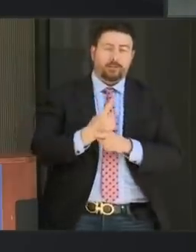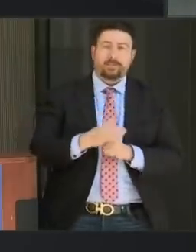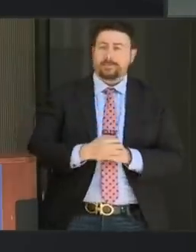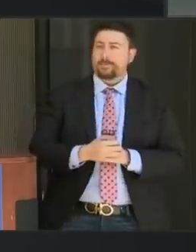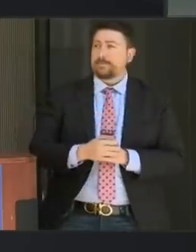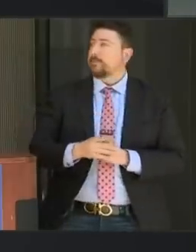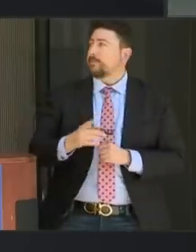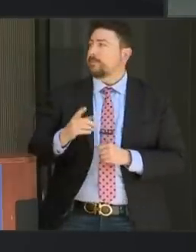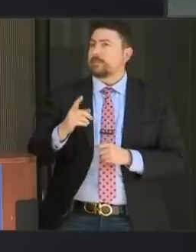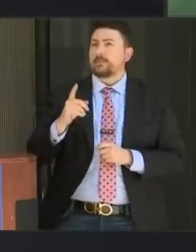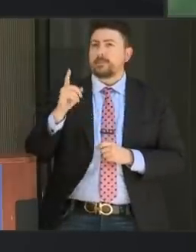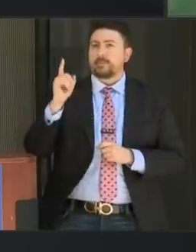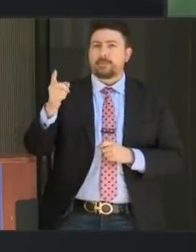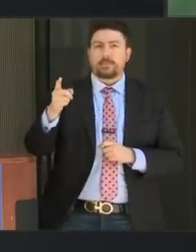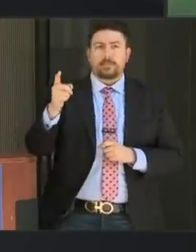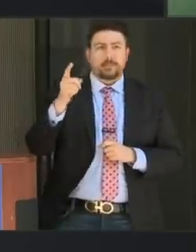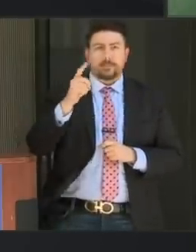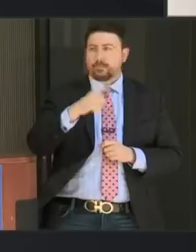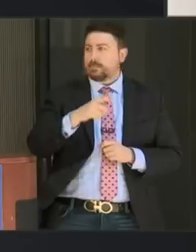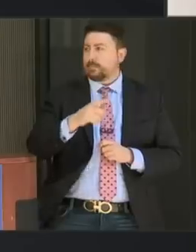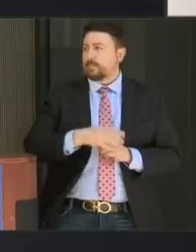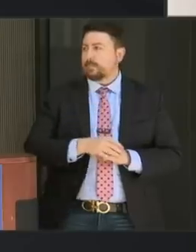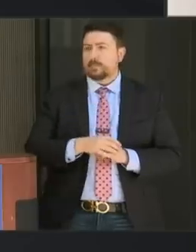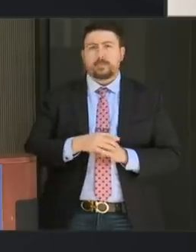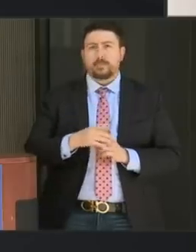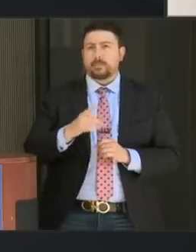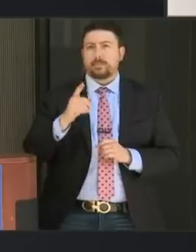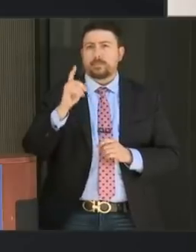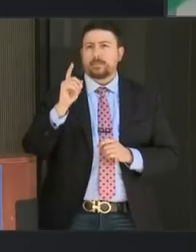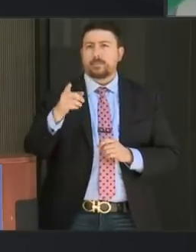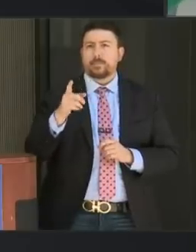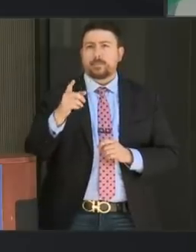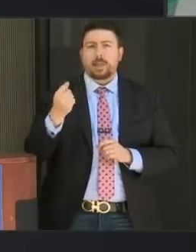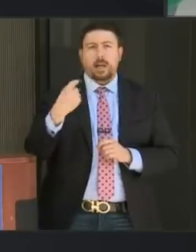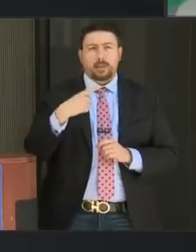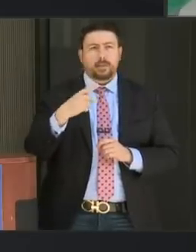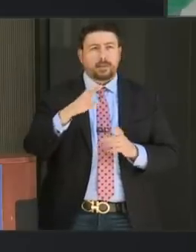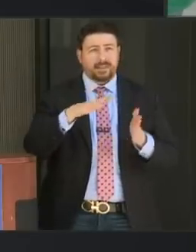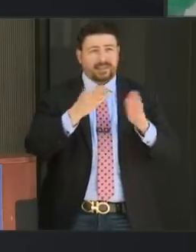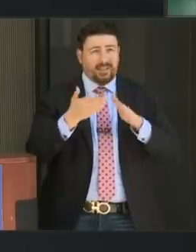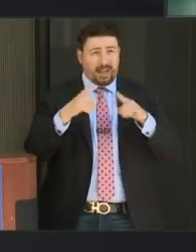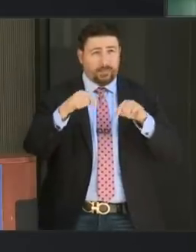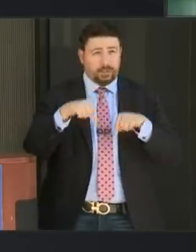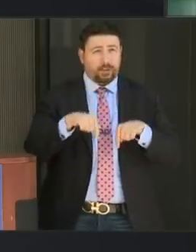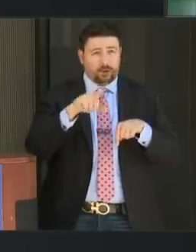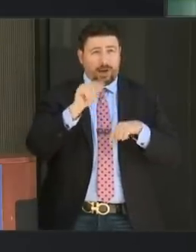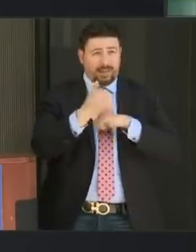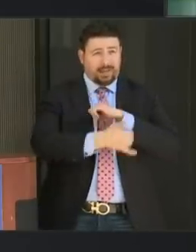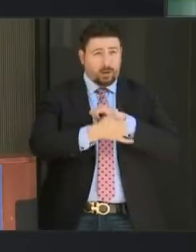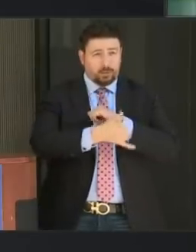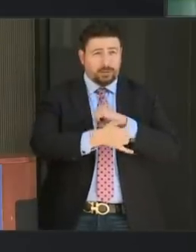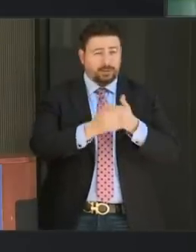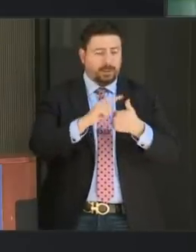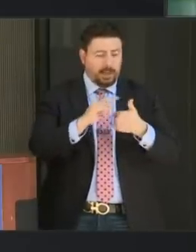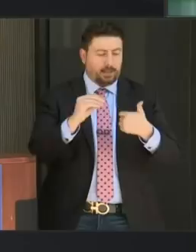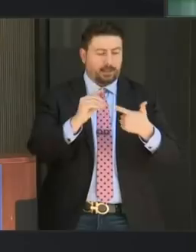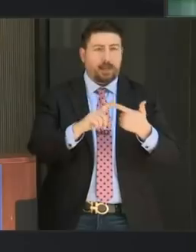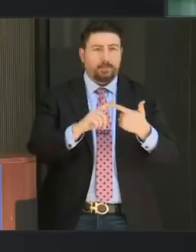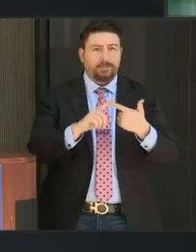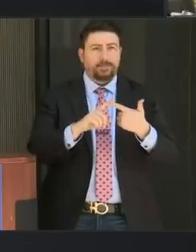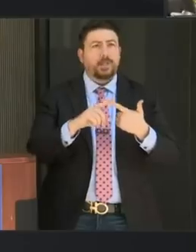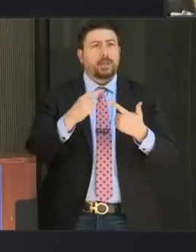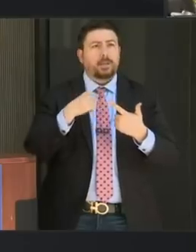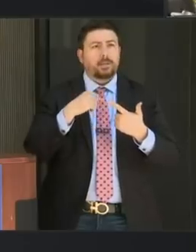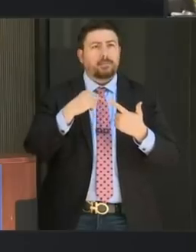Okay. In the back and then right here. Thank you. Where did this death occur? Was it in Los Angeles County? And secondly, San